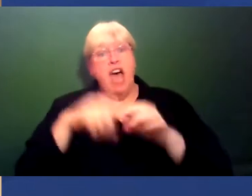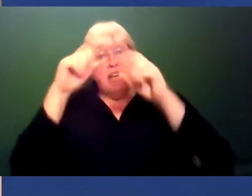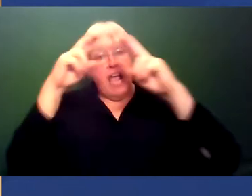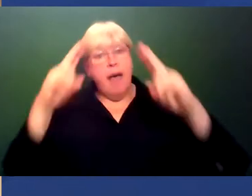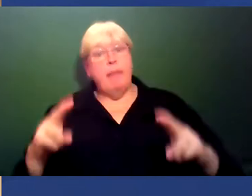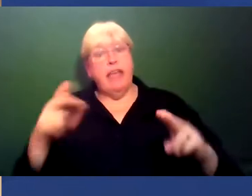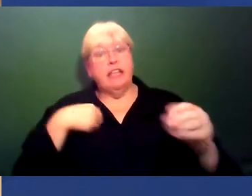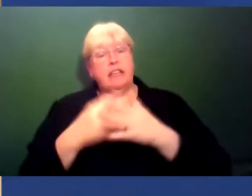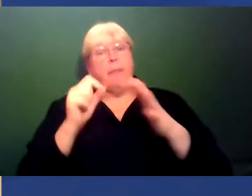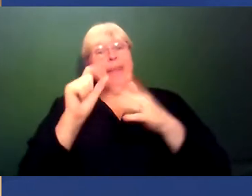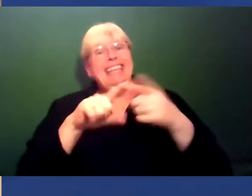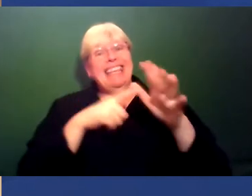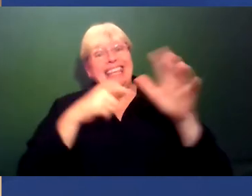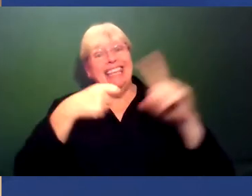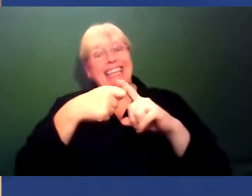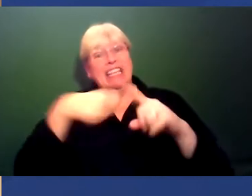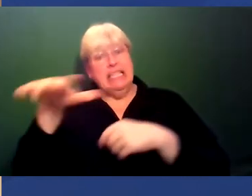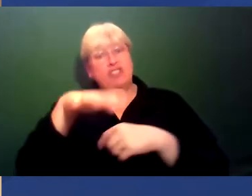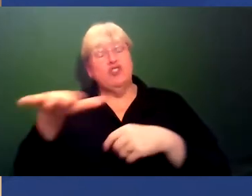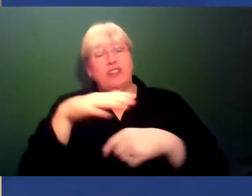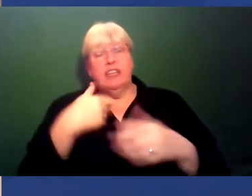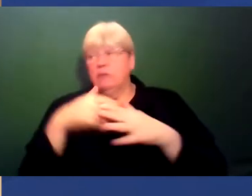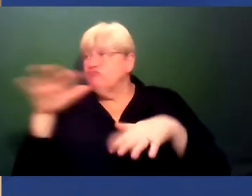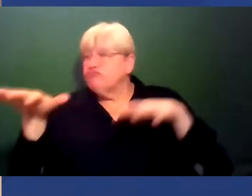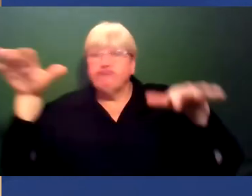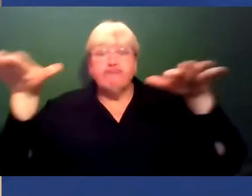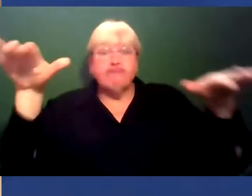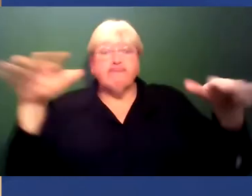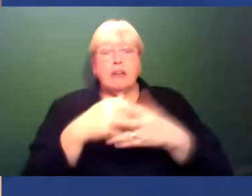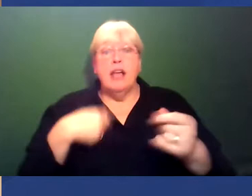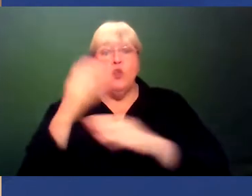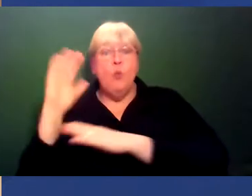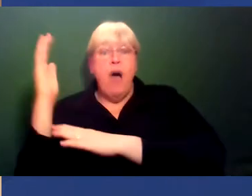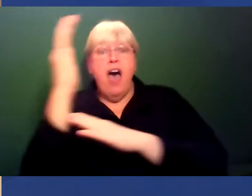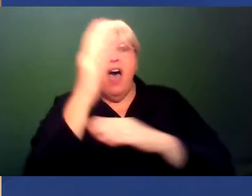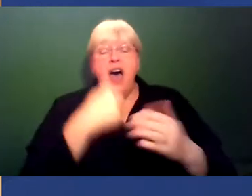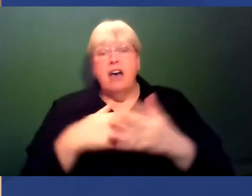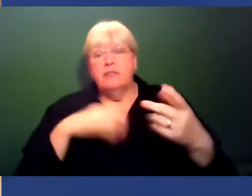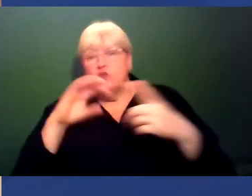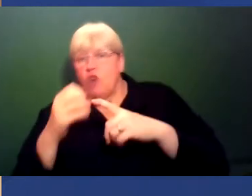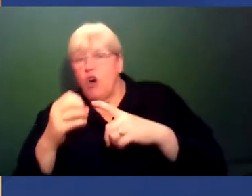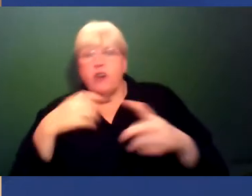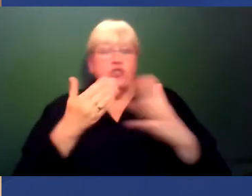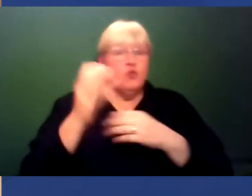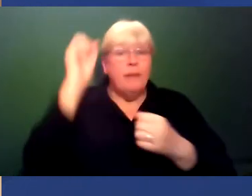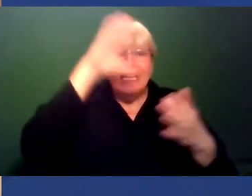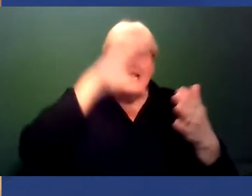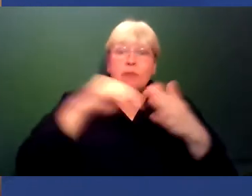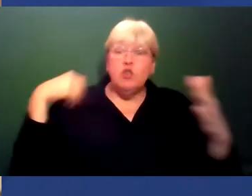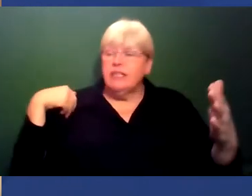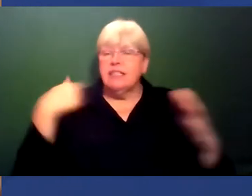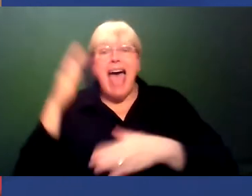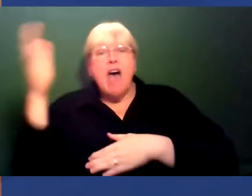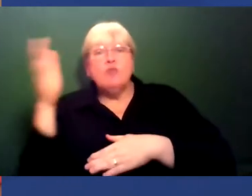we spent a lot of time out there amongst the rocks in the wild. And so, maybe through those experiences of being outside and being